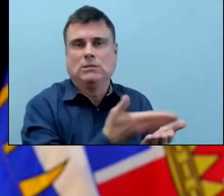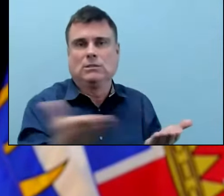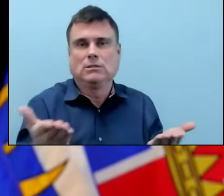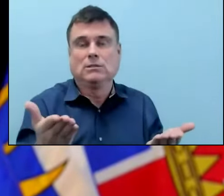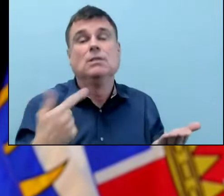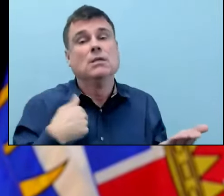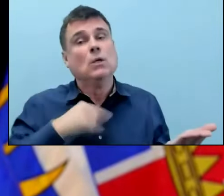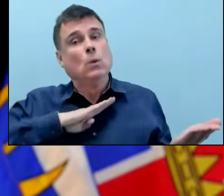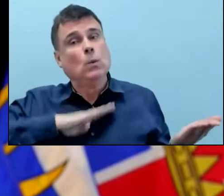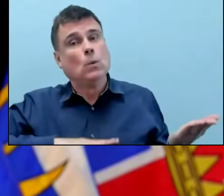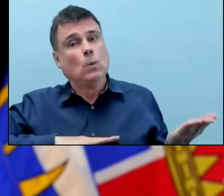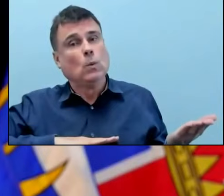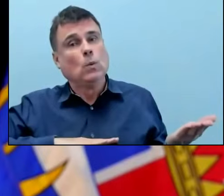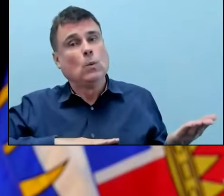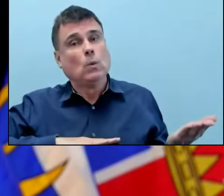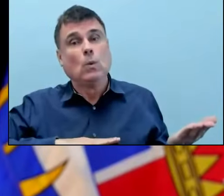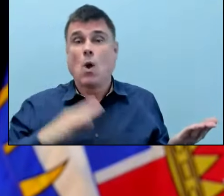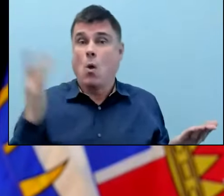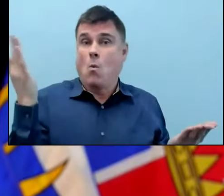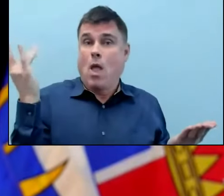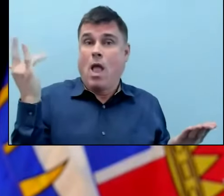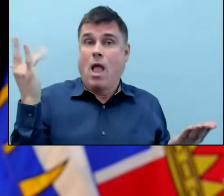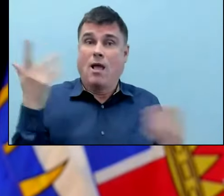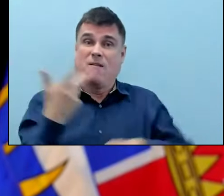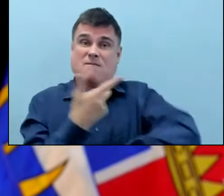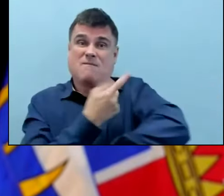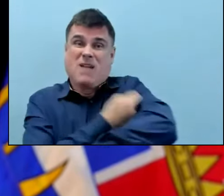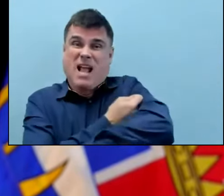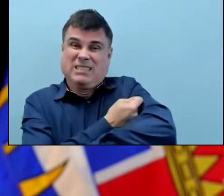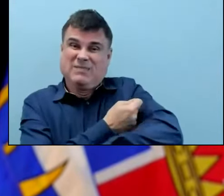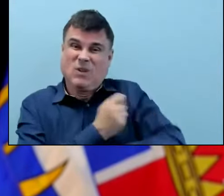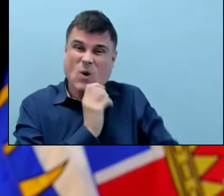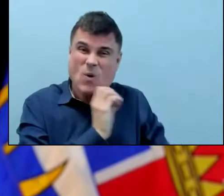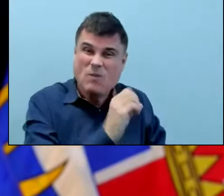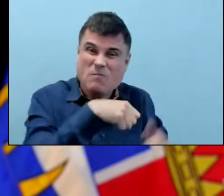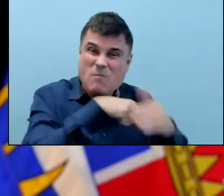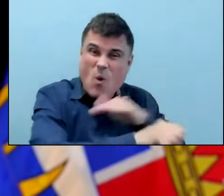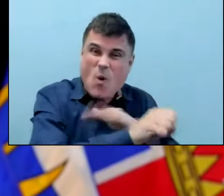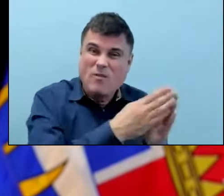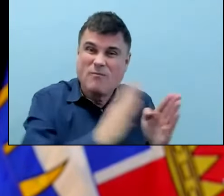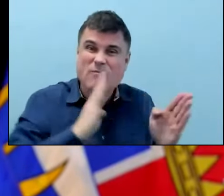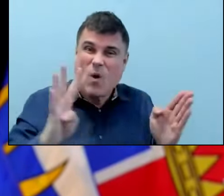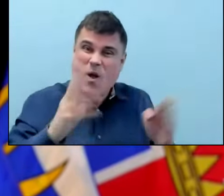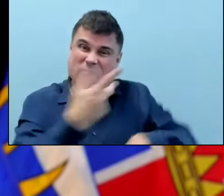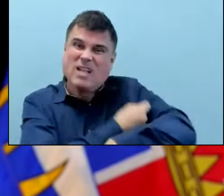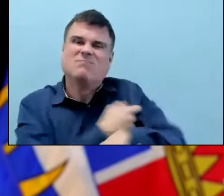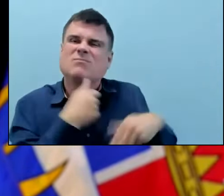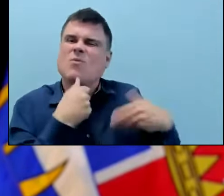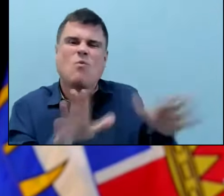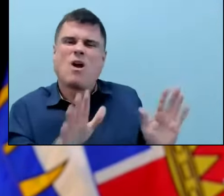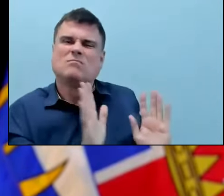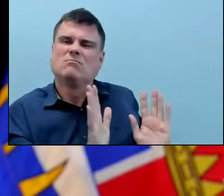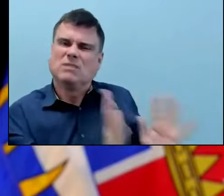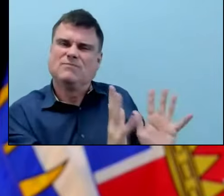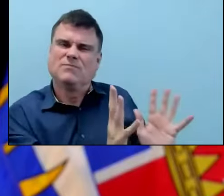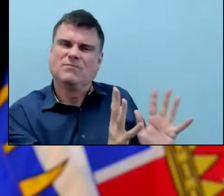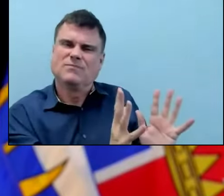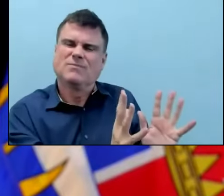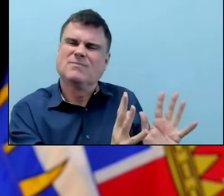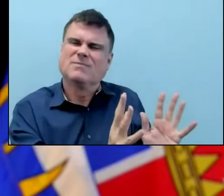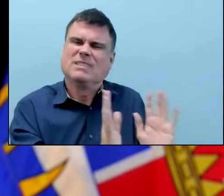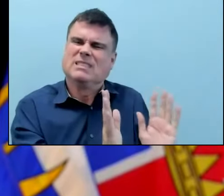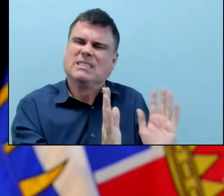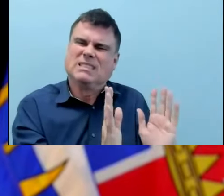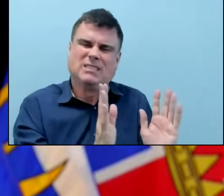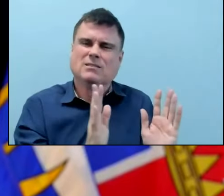don't yet have vaccination for that age group, that Omicron is not causing severe illness for the most part in younger children. And that's